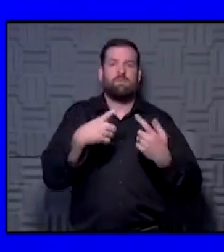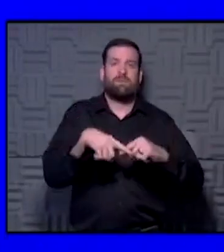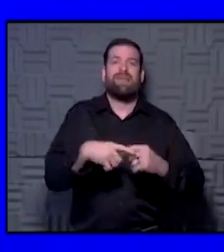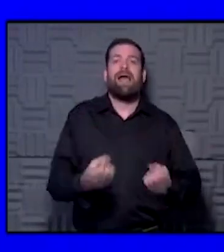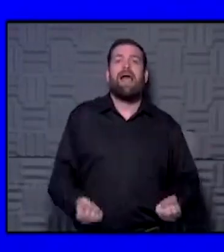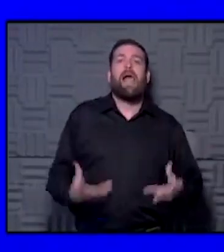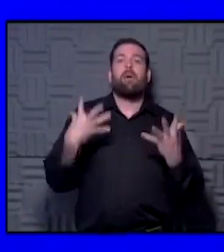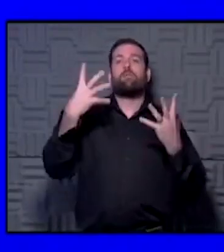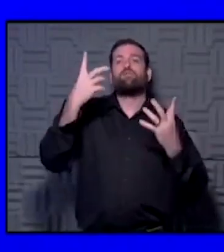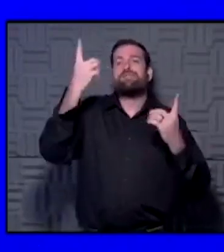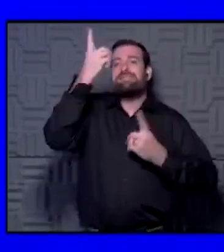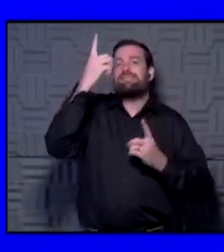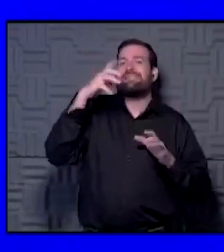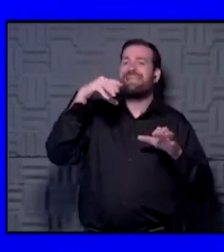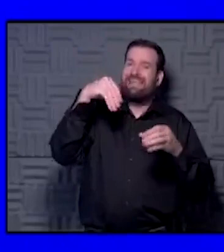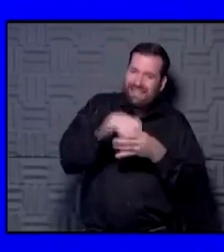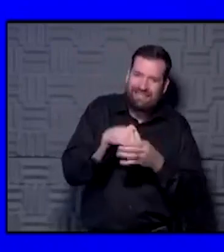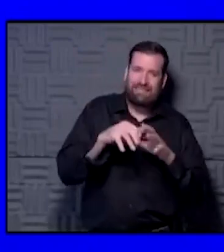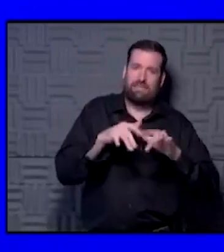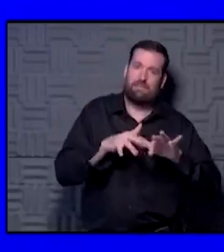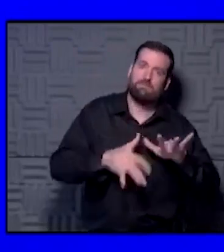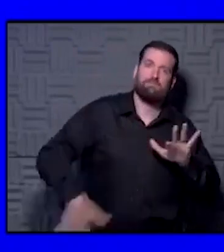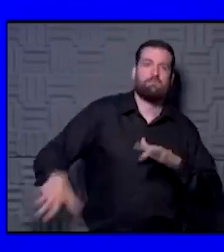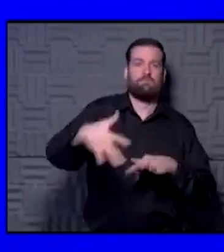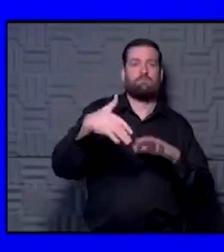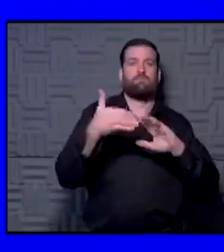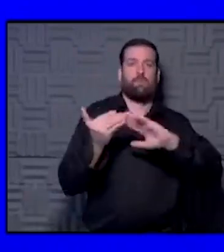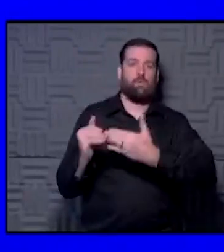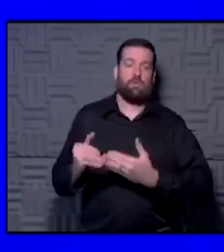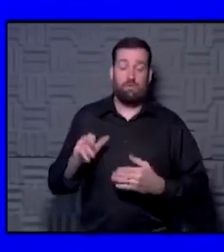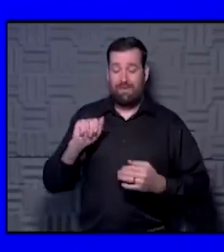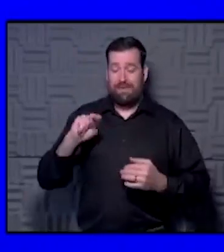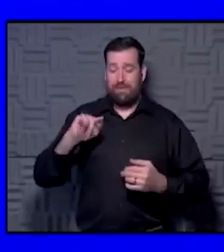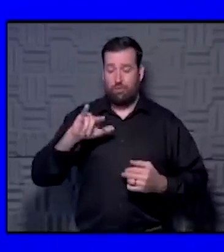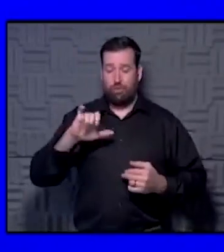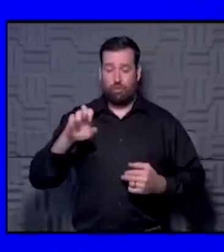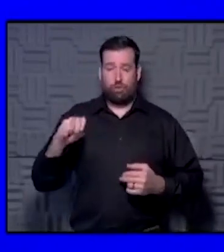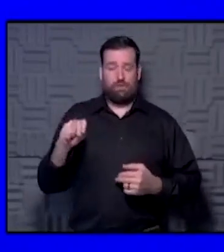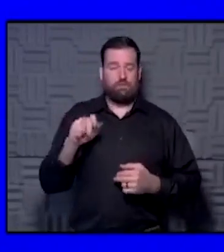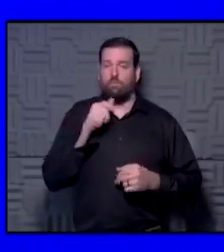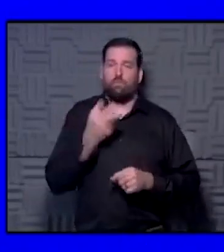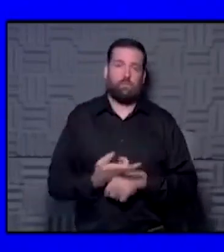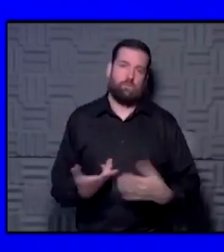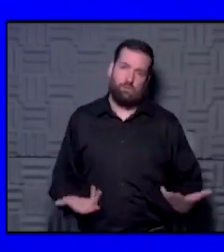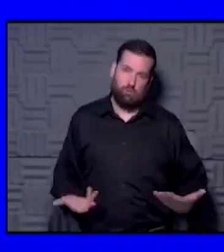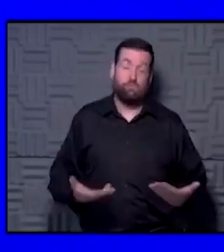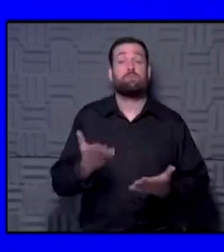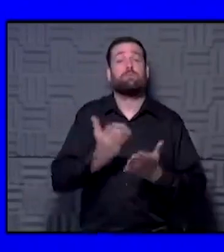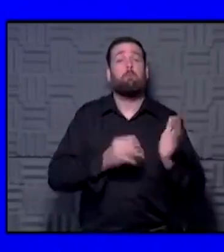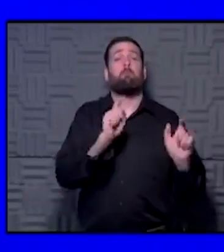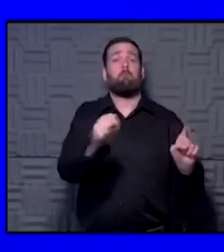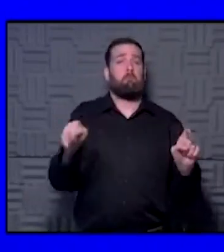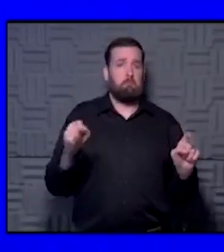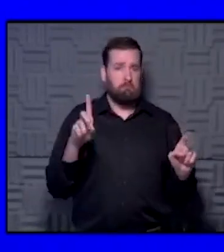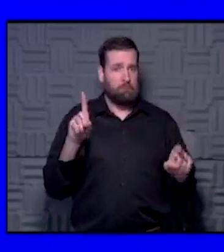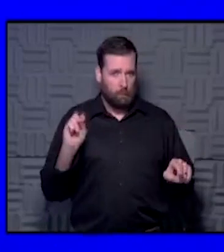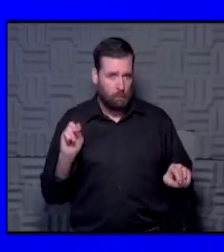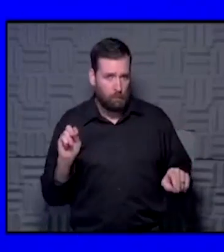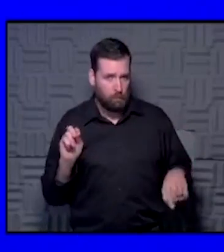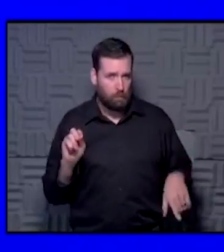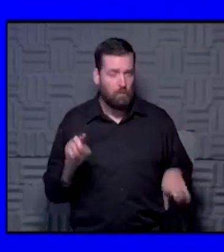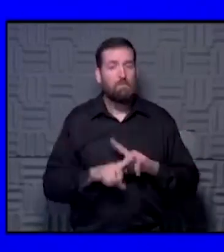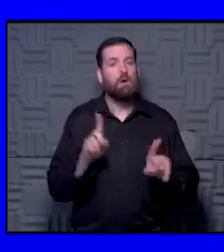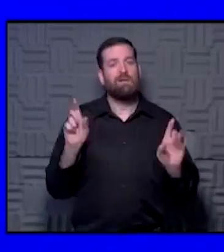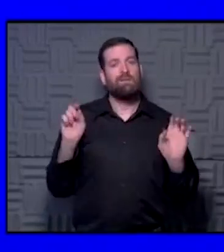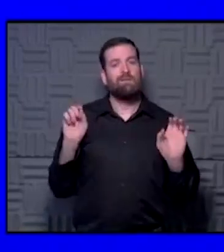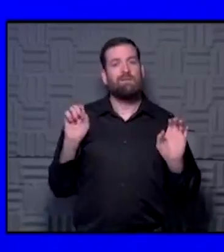disease is in the community. Again, the antigen test, we don't use that here. Some places are using that, but that can